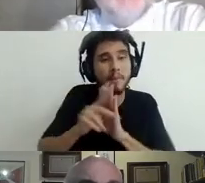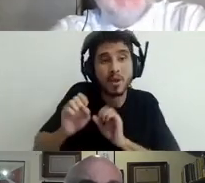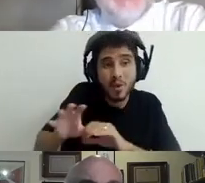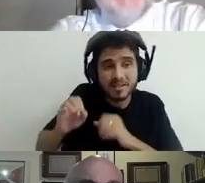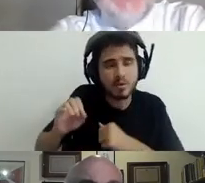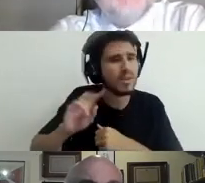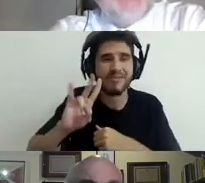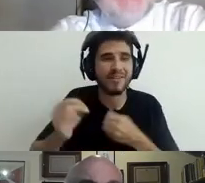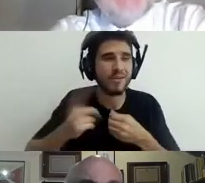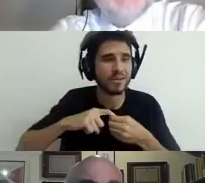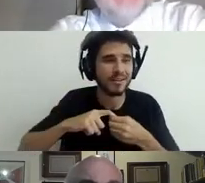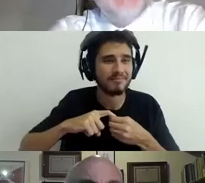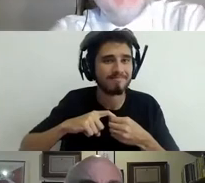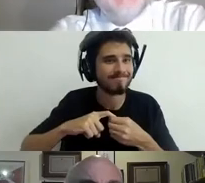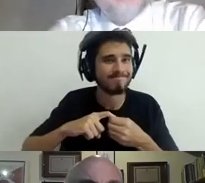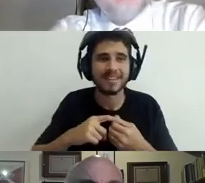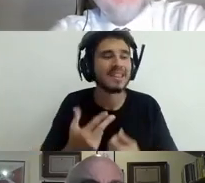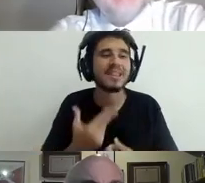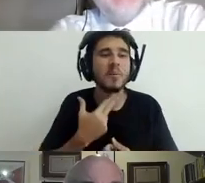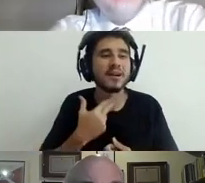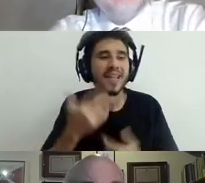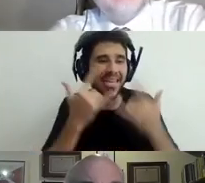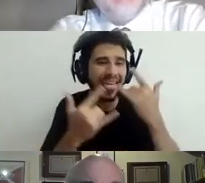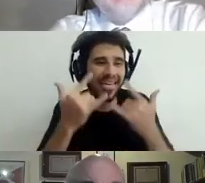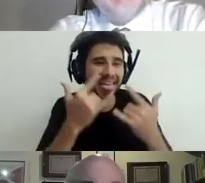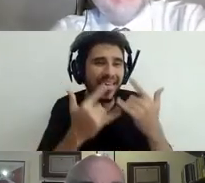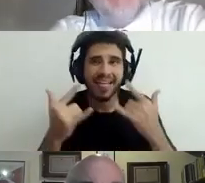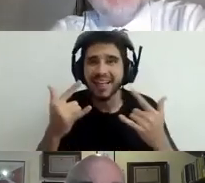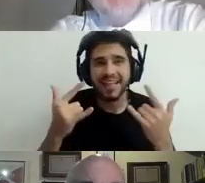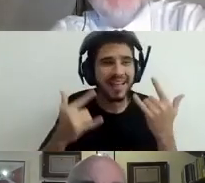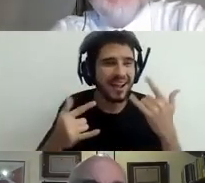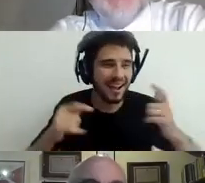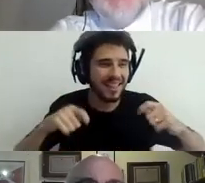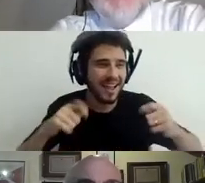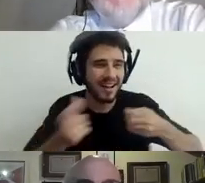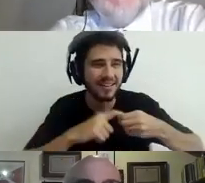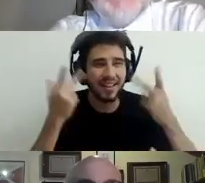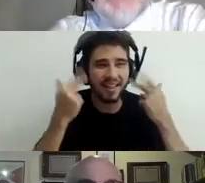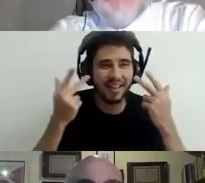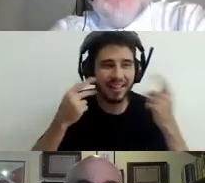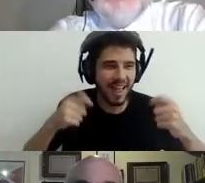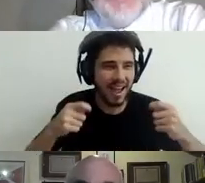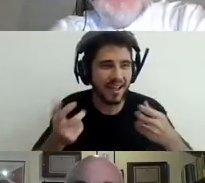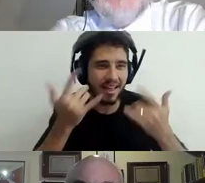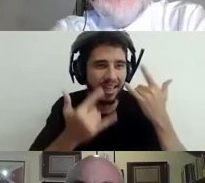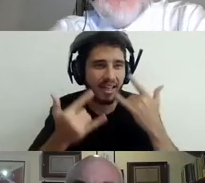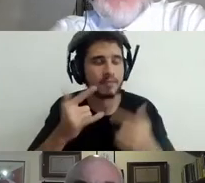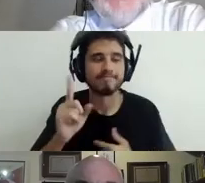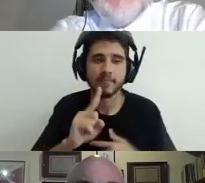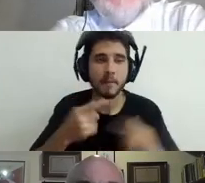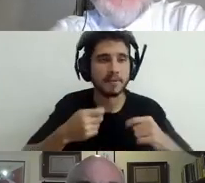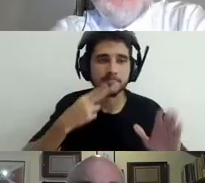We will face a long time of disruption and